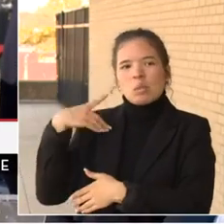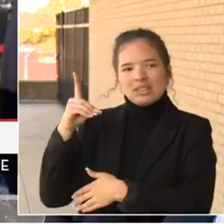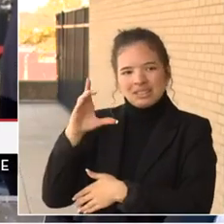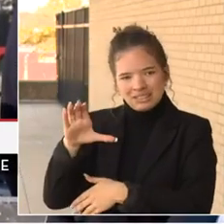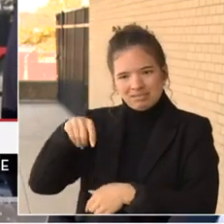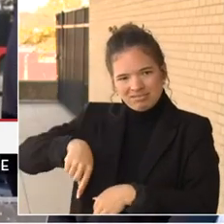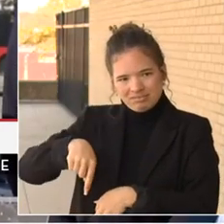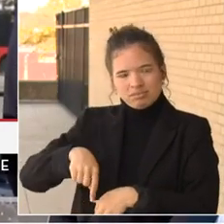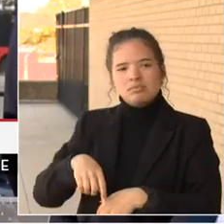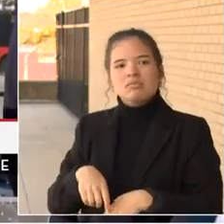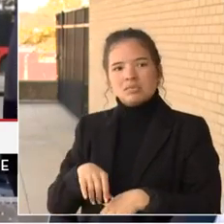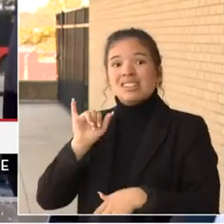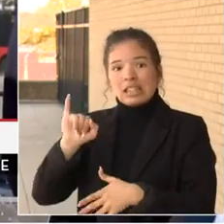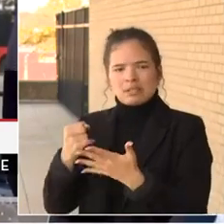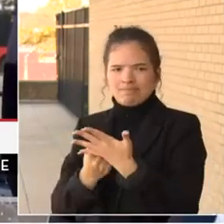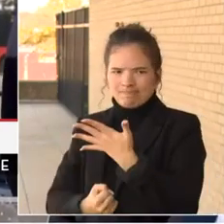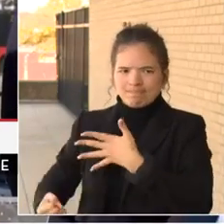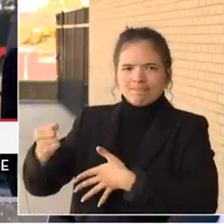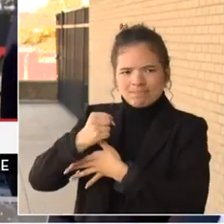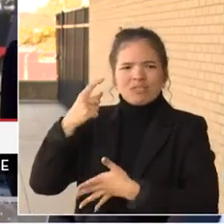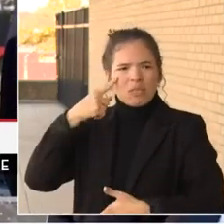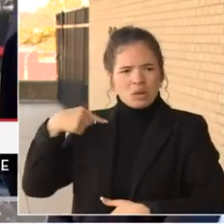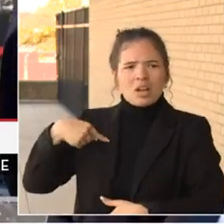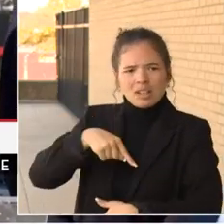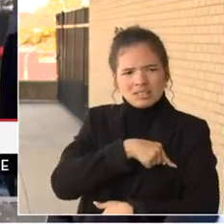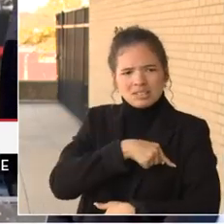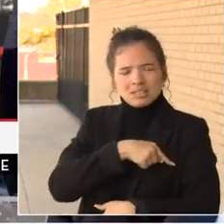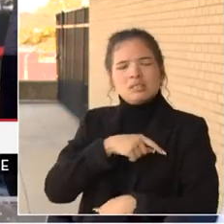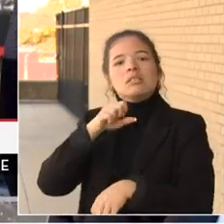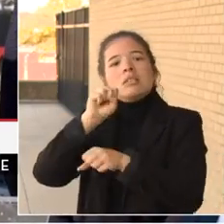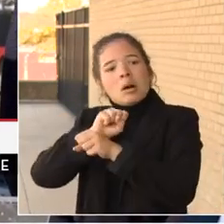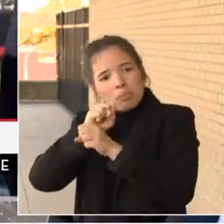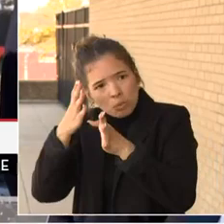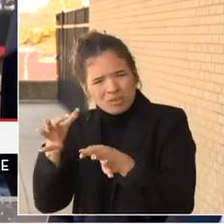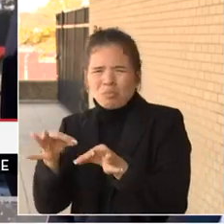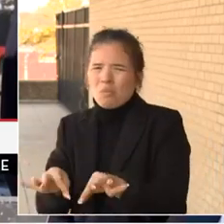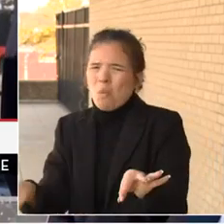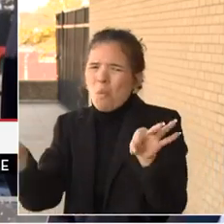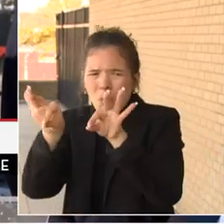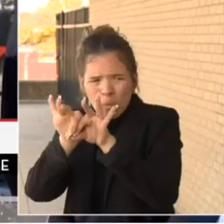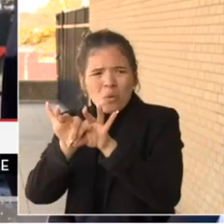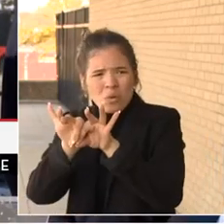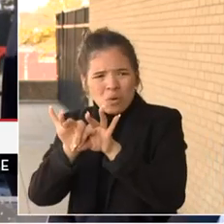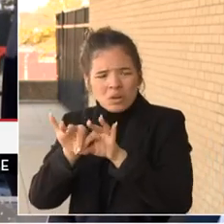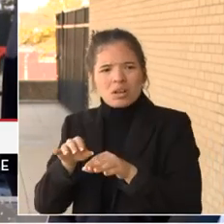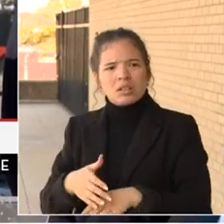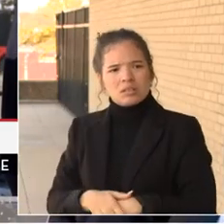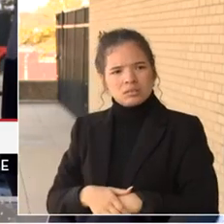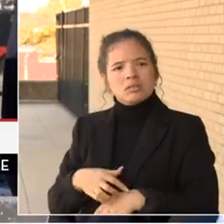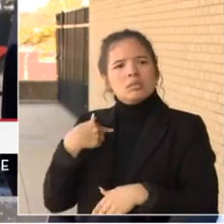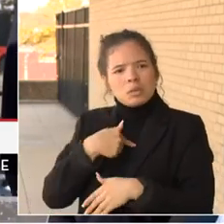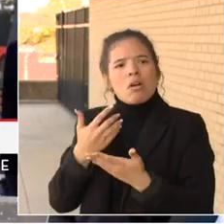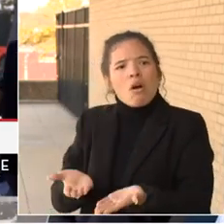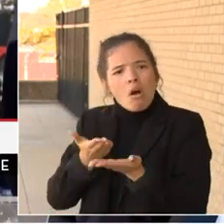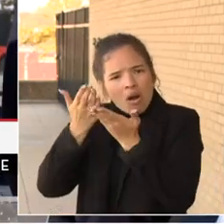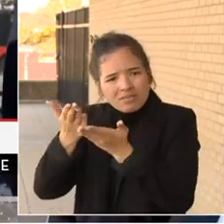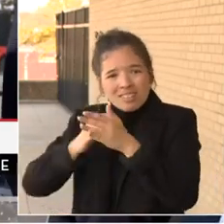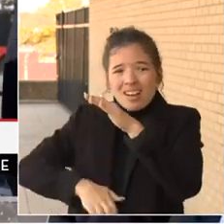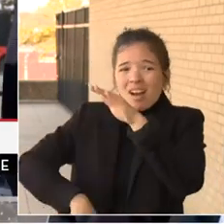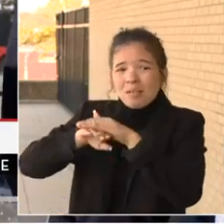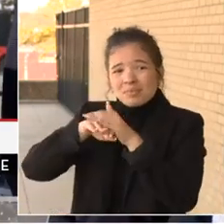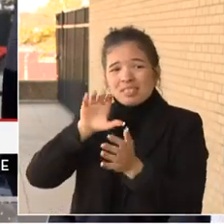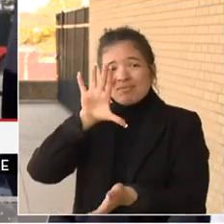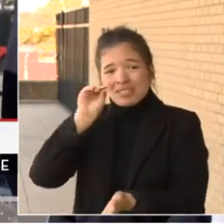And of course, employee safety is paramount. And that's, course, highlighted in the fact that we're still offering a reward of up to $50,000 for